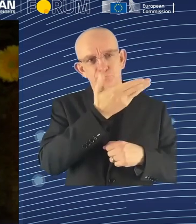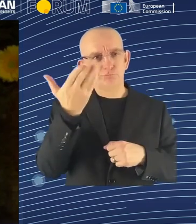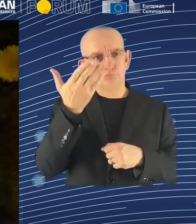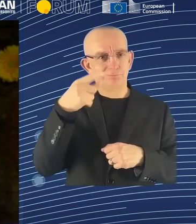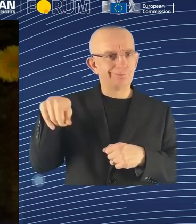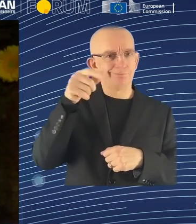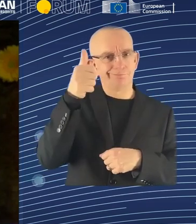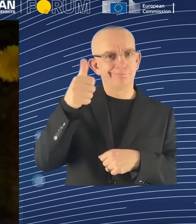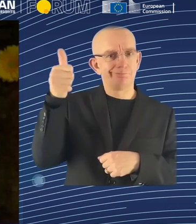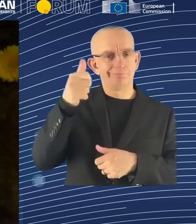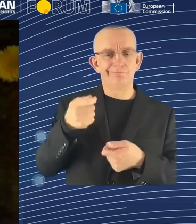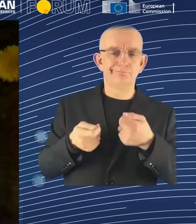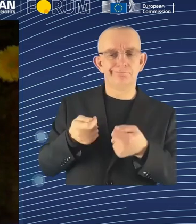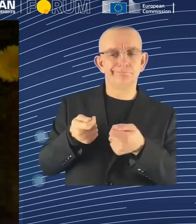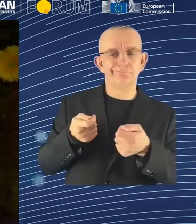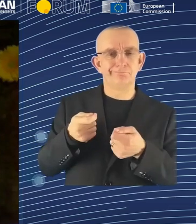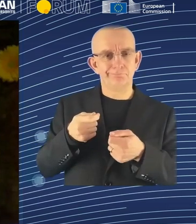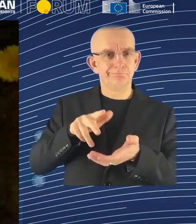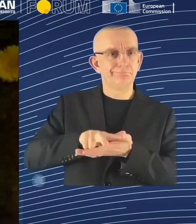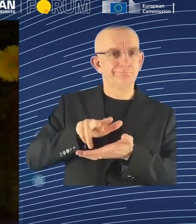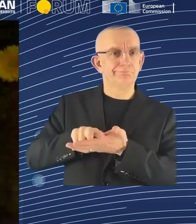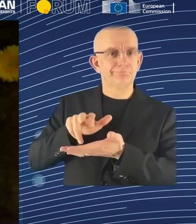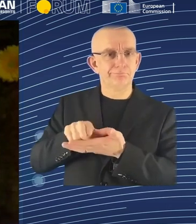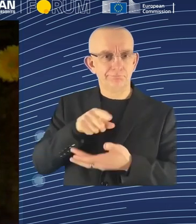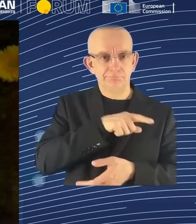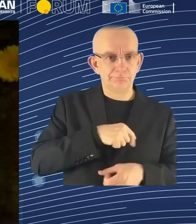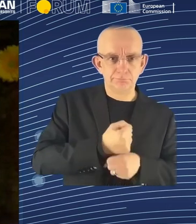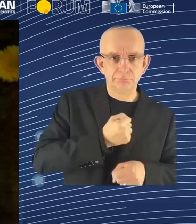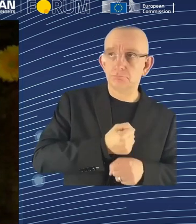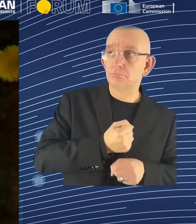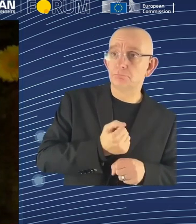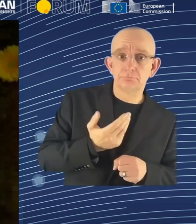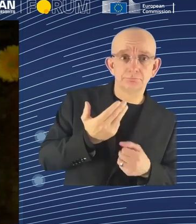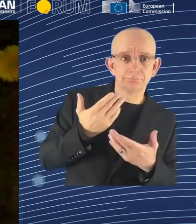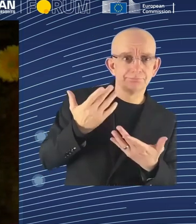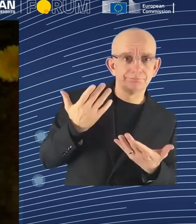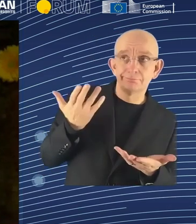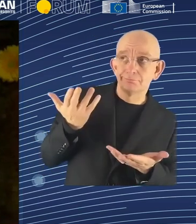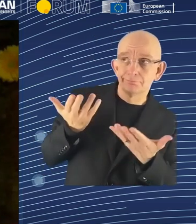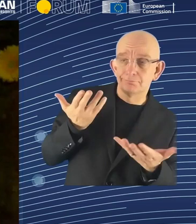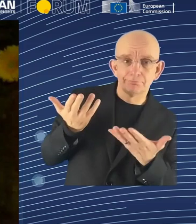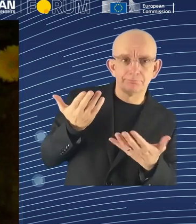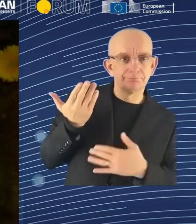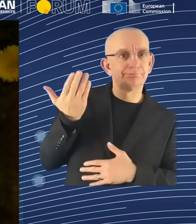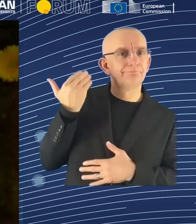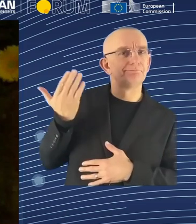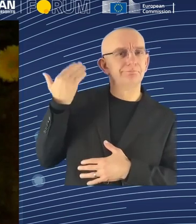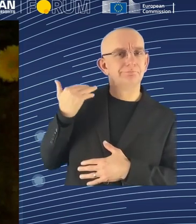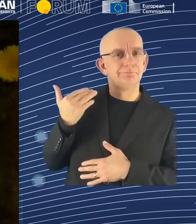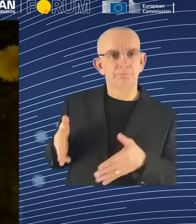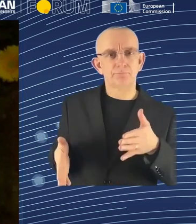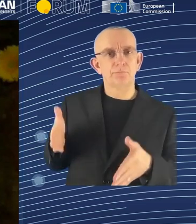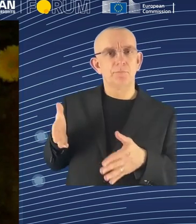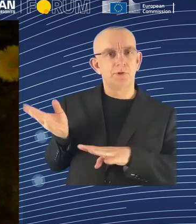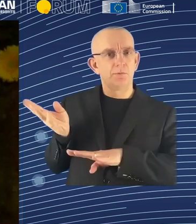in the factories, so it's very distant from most of the people in my agency. my agency, it was something to look